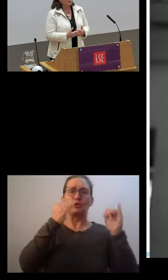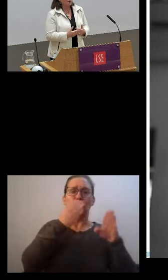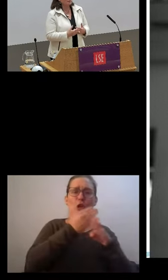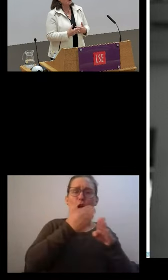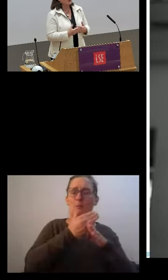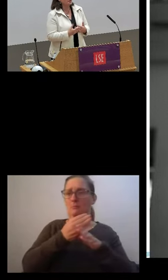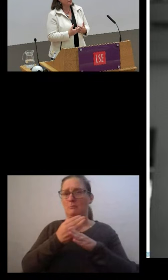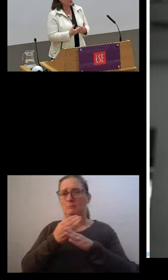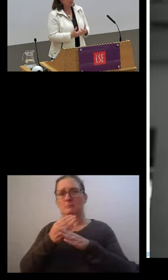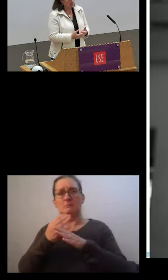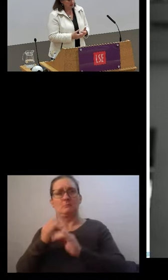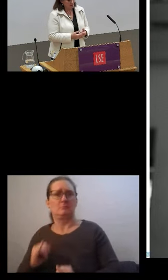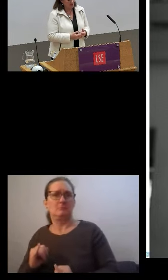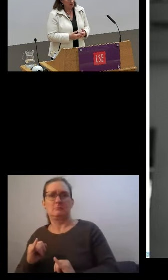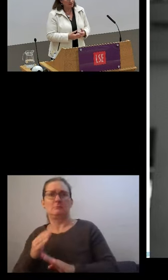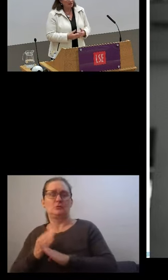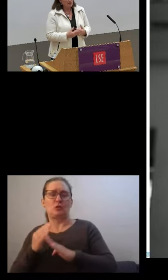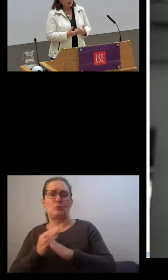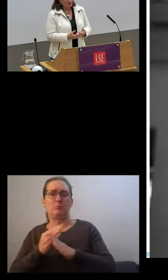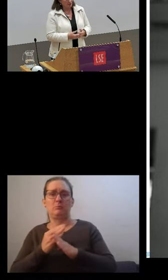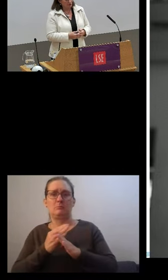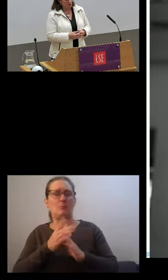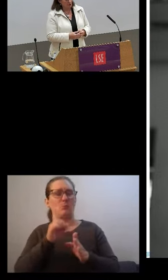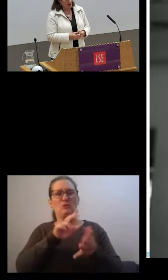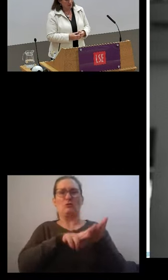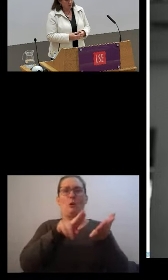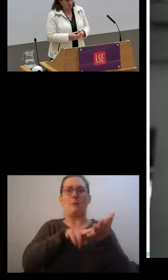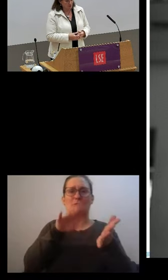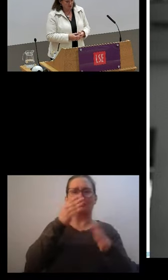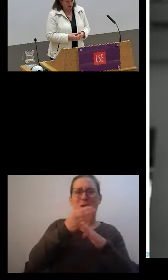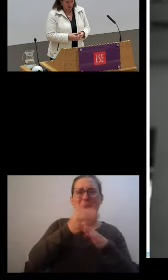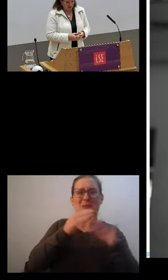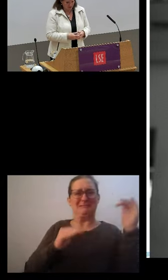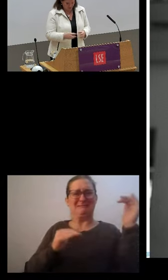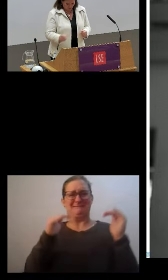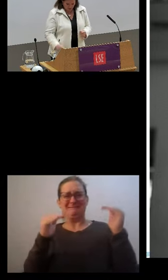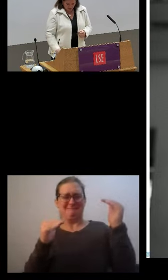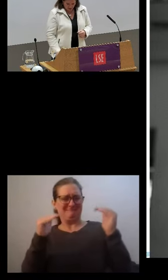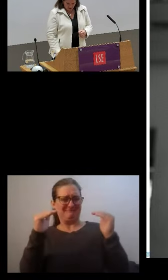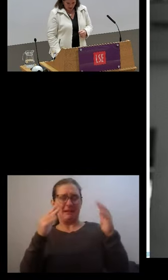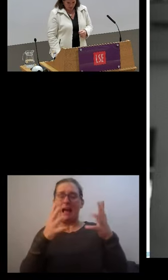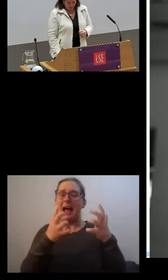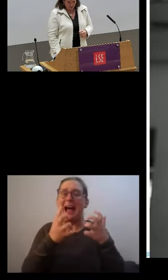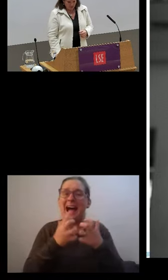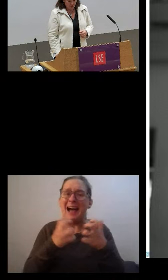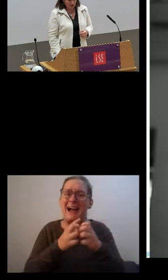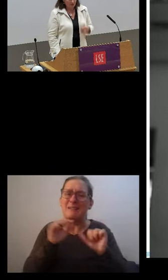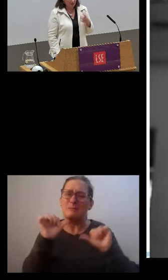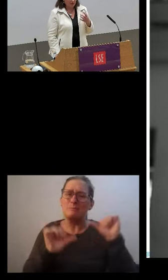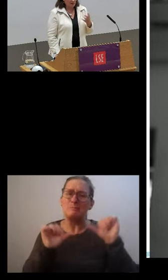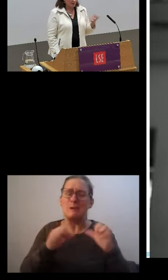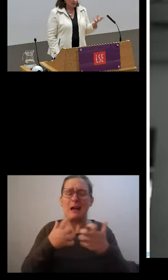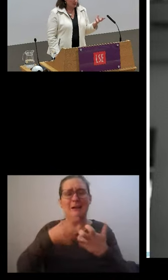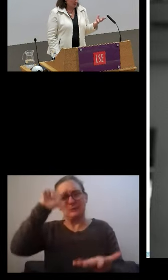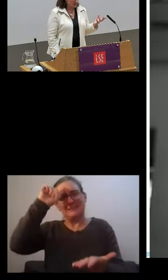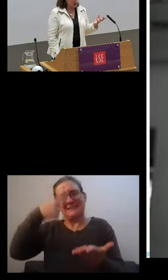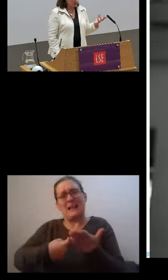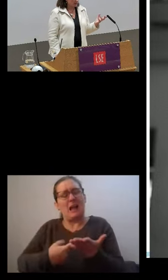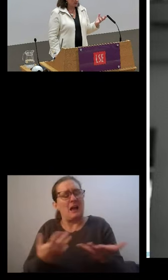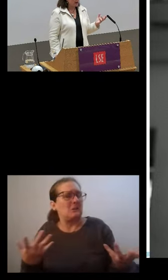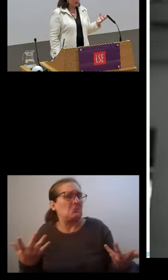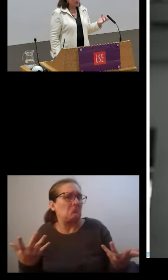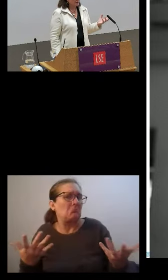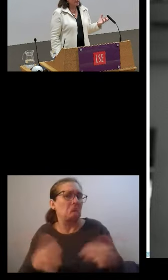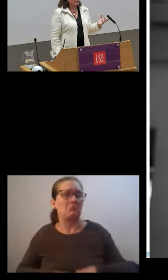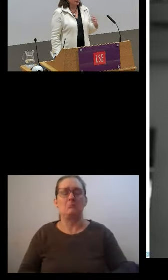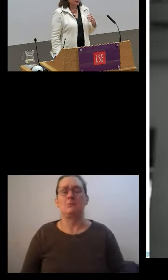Can we achieve a consensus on this? And if so, how can we measure it? Because, as I mentioned at the